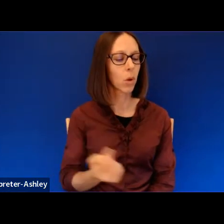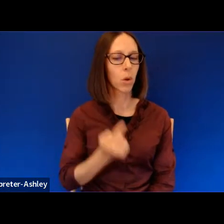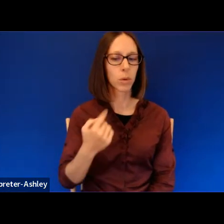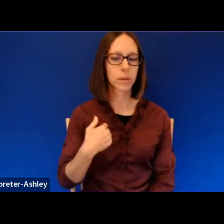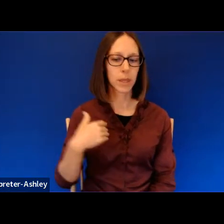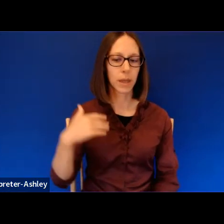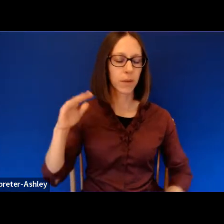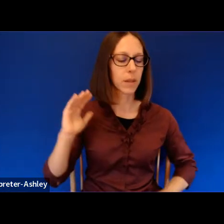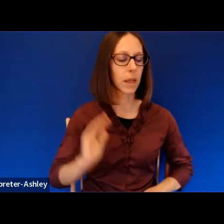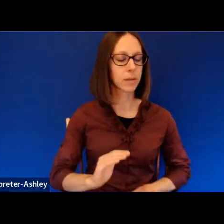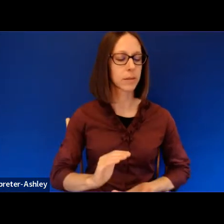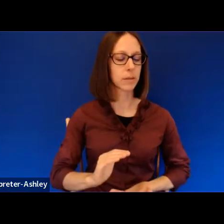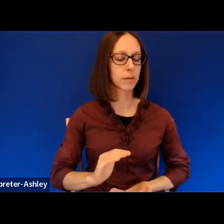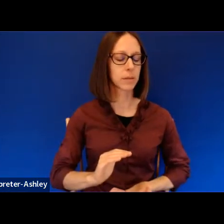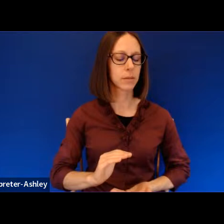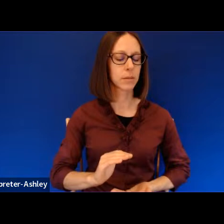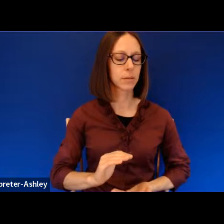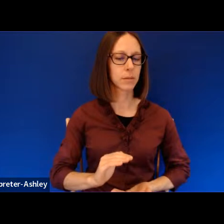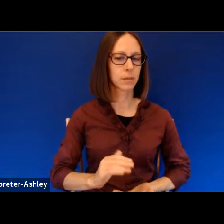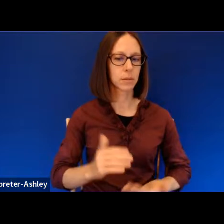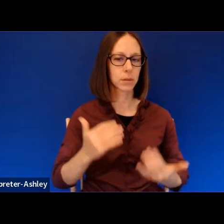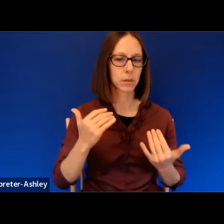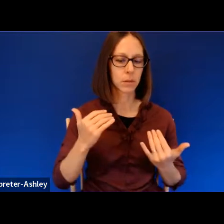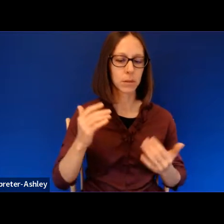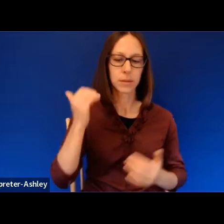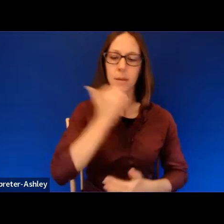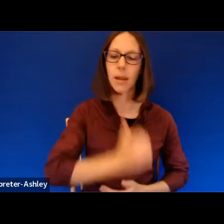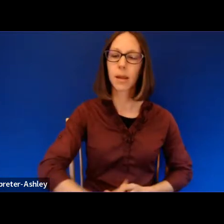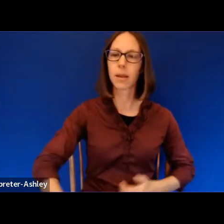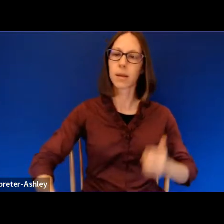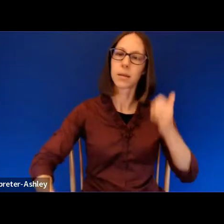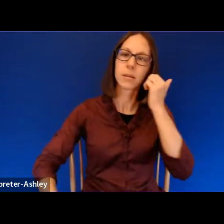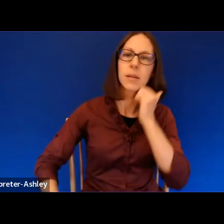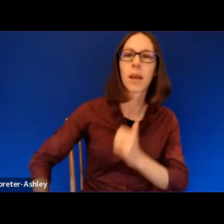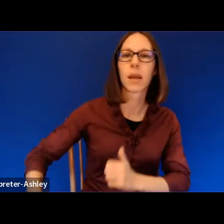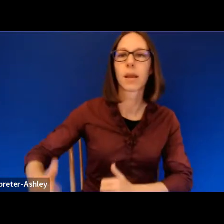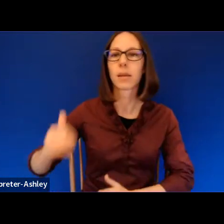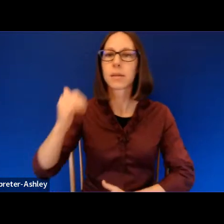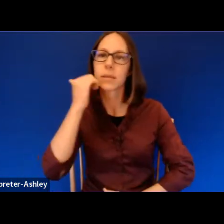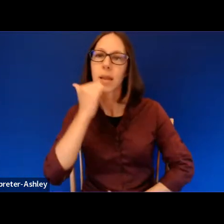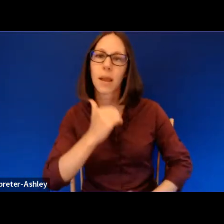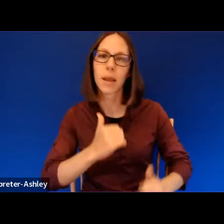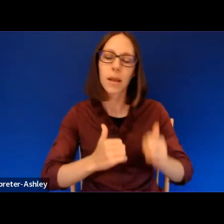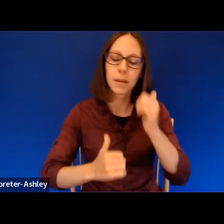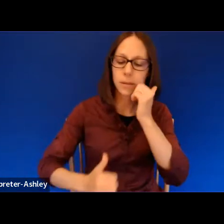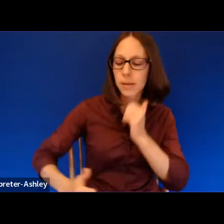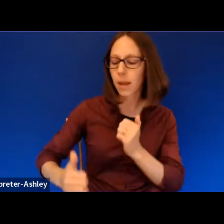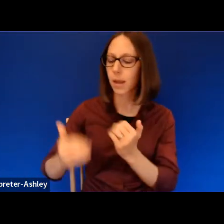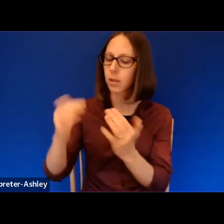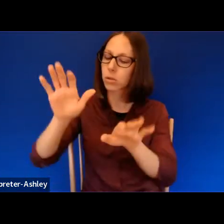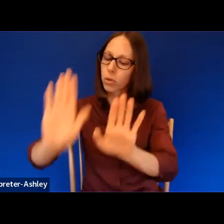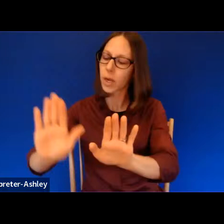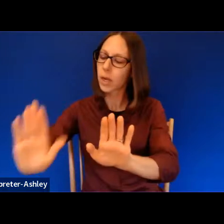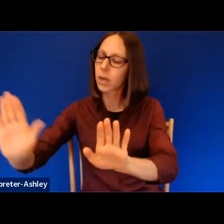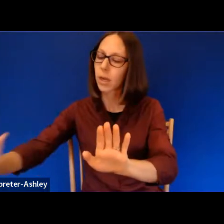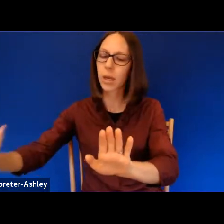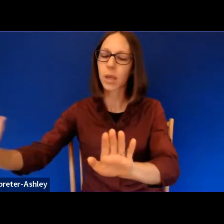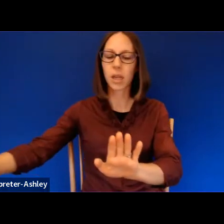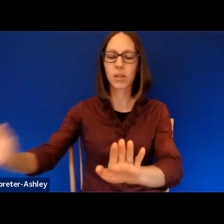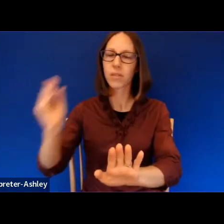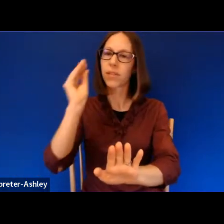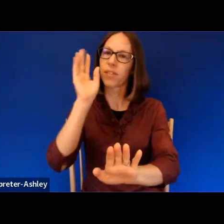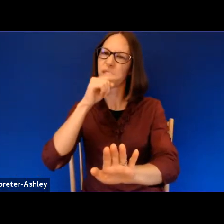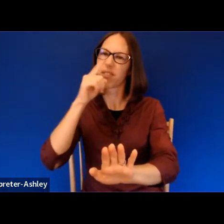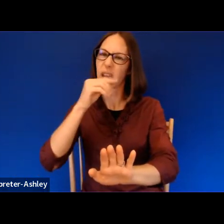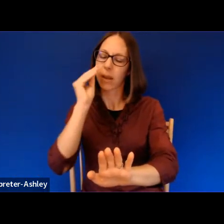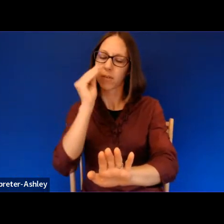The days hammer past. Artificial daisies at the grave. Words I didn't choose from my